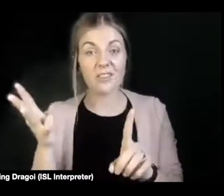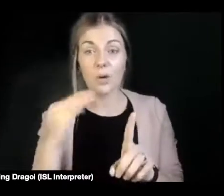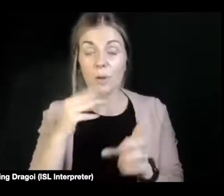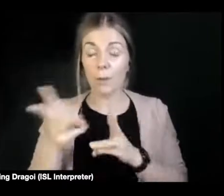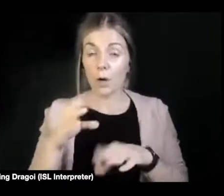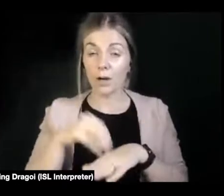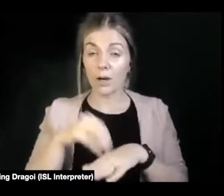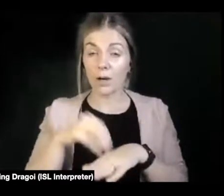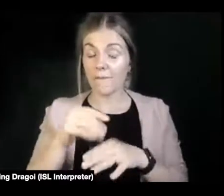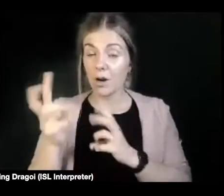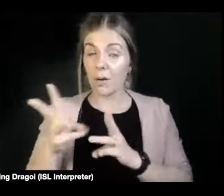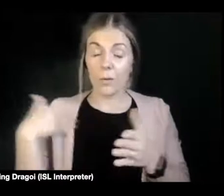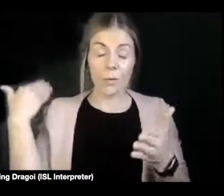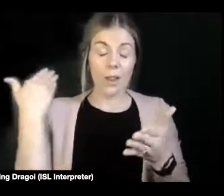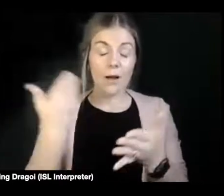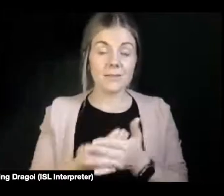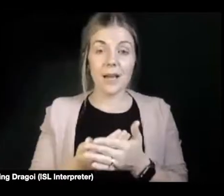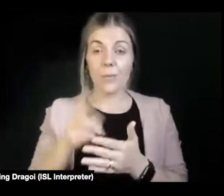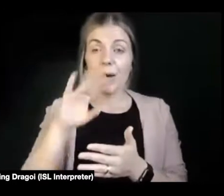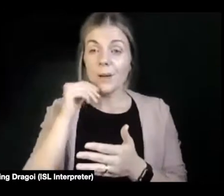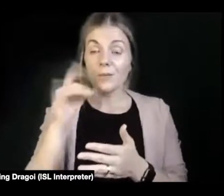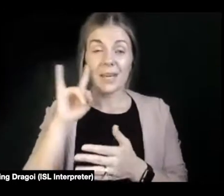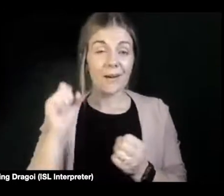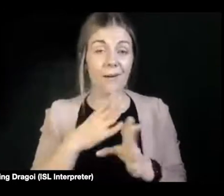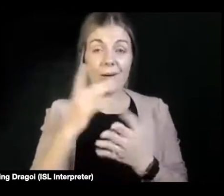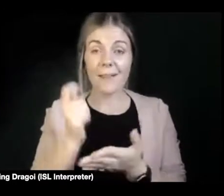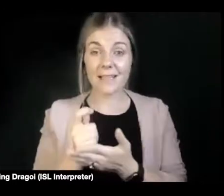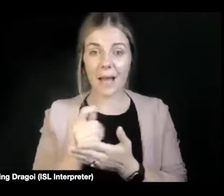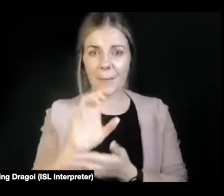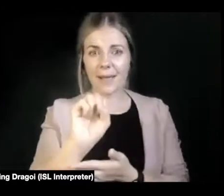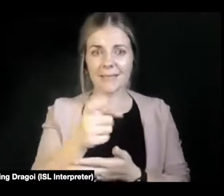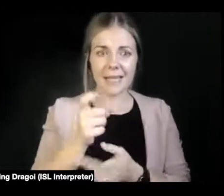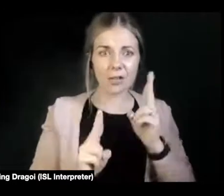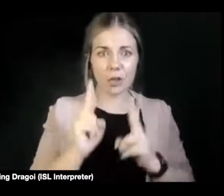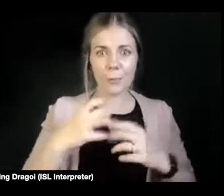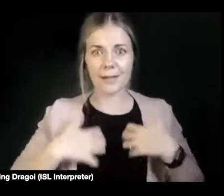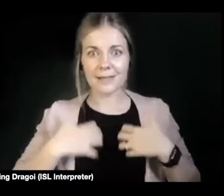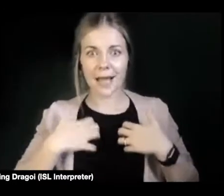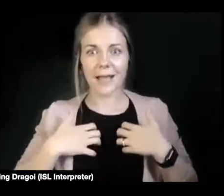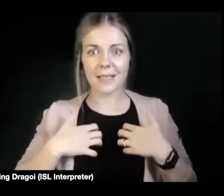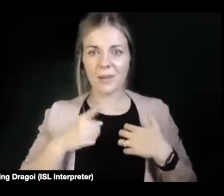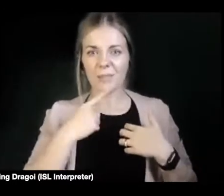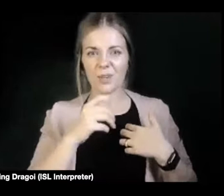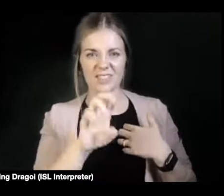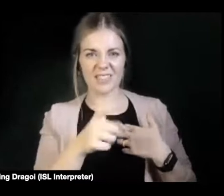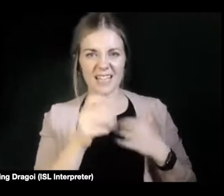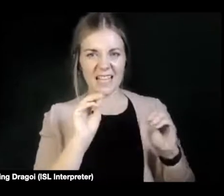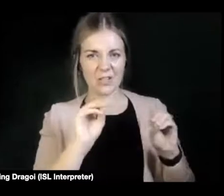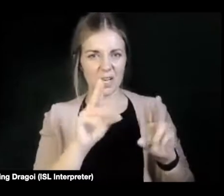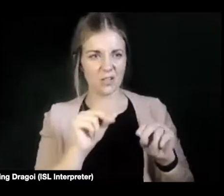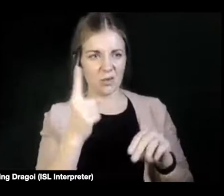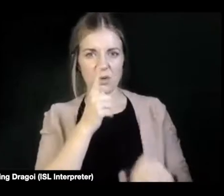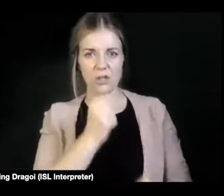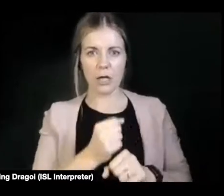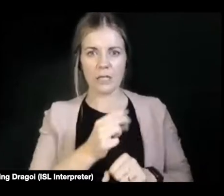a very long time because we hear all the time sex should be exciting. And in sex education, nobody ever talks about pleasure. It's